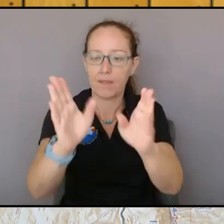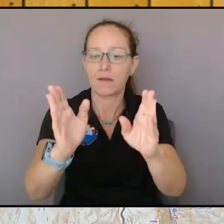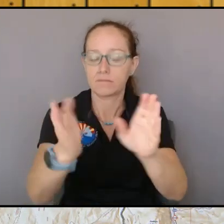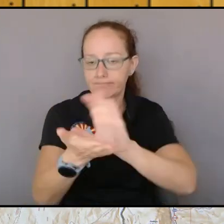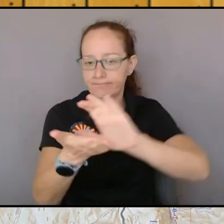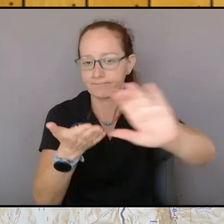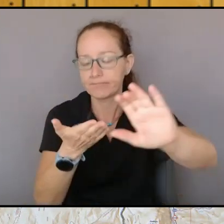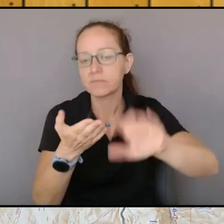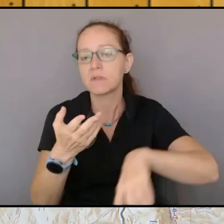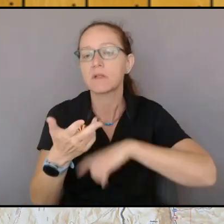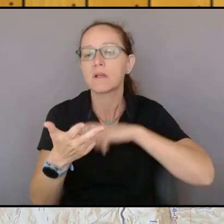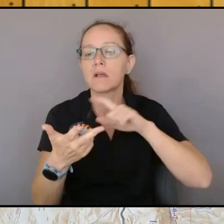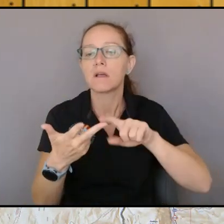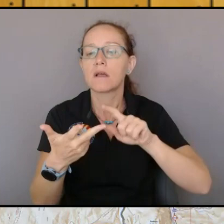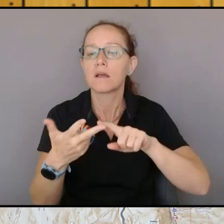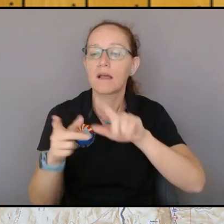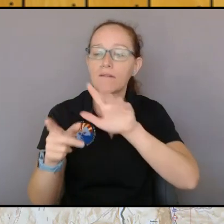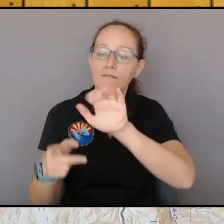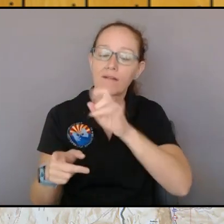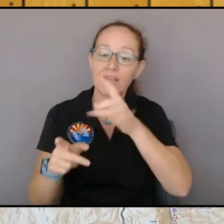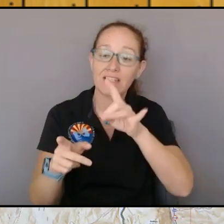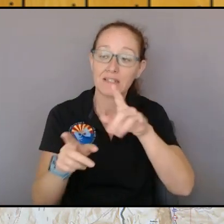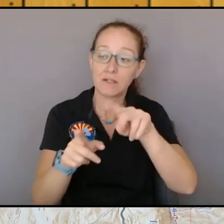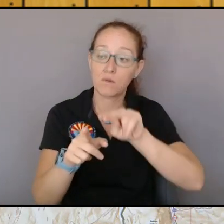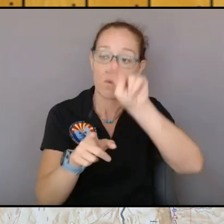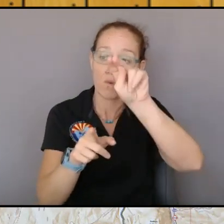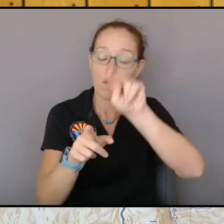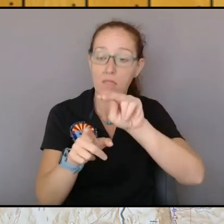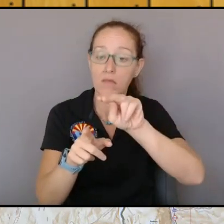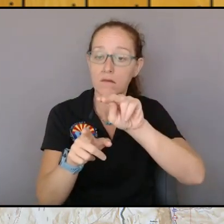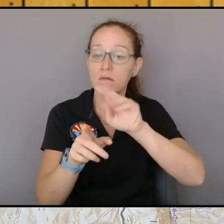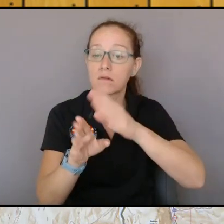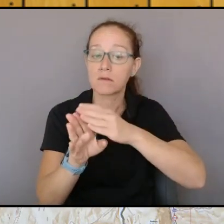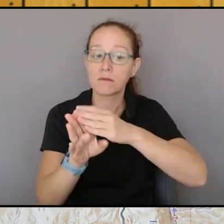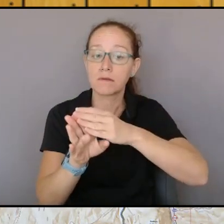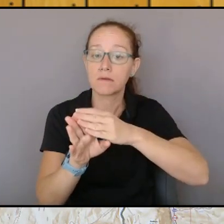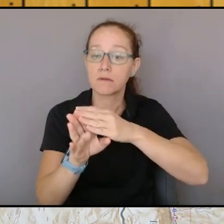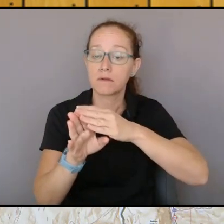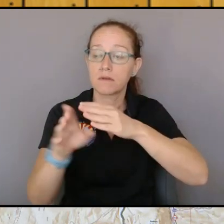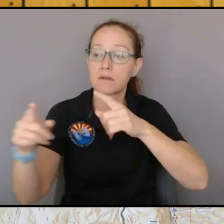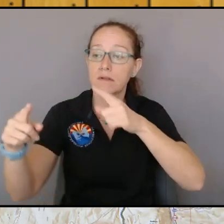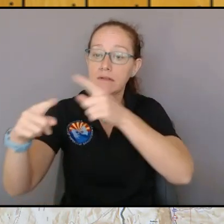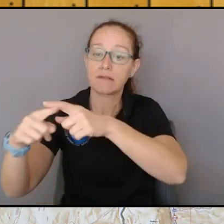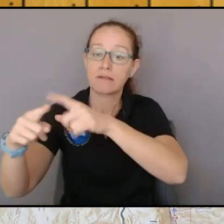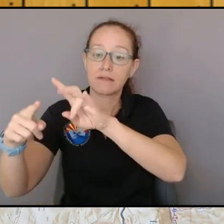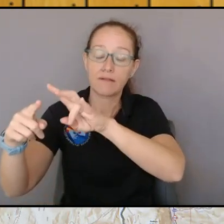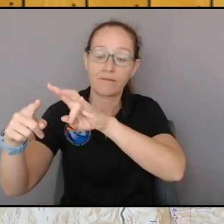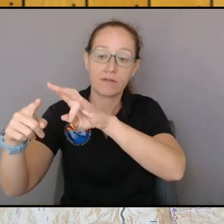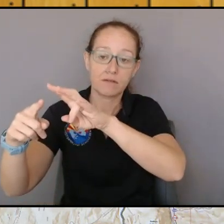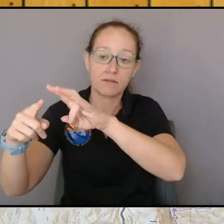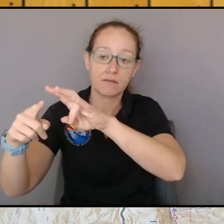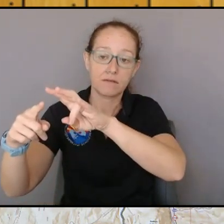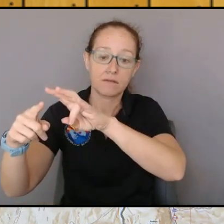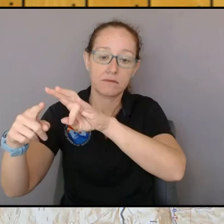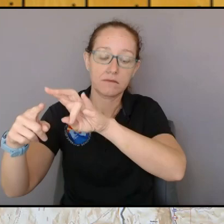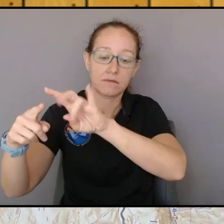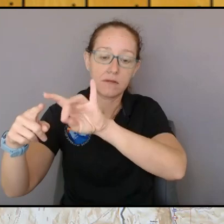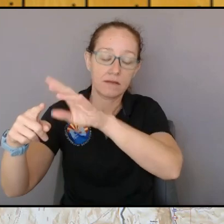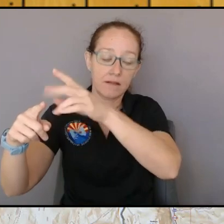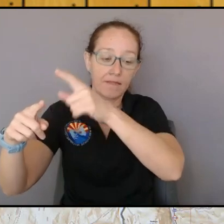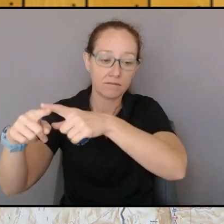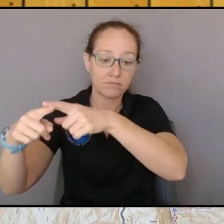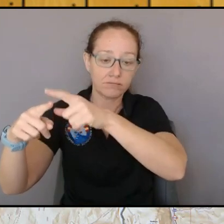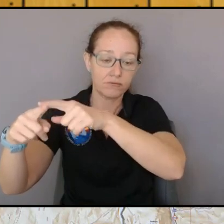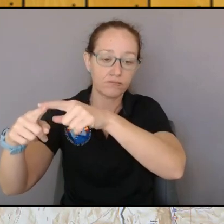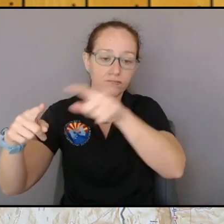north from the 518 75 junction towards where it meets the edge of that northern contingency line near